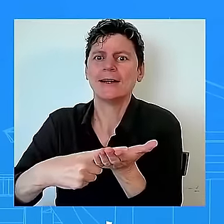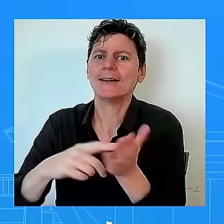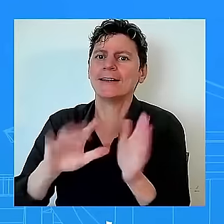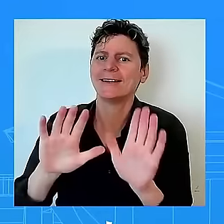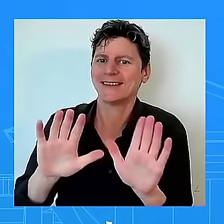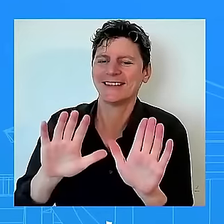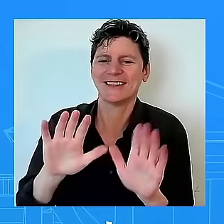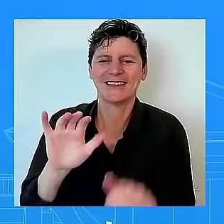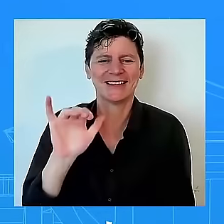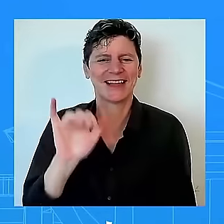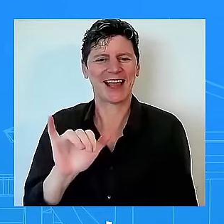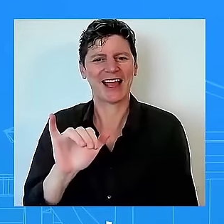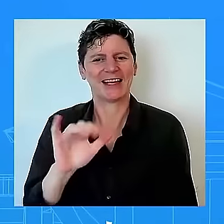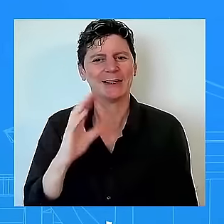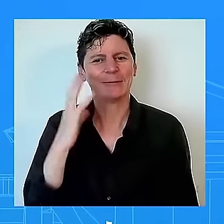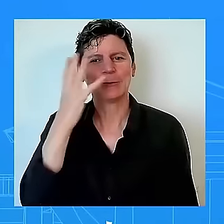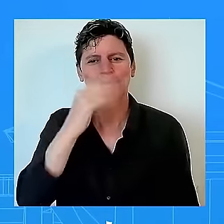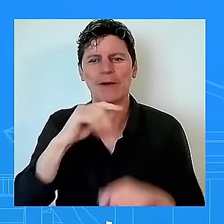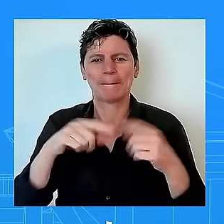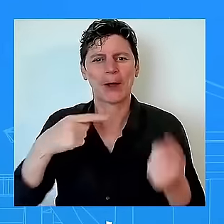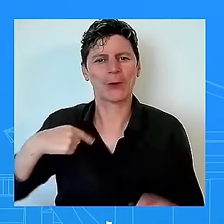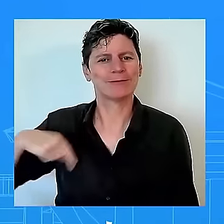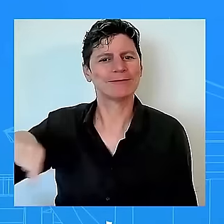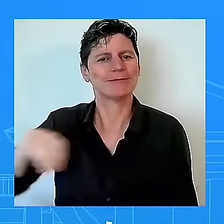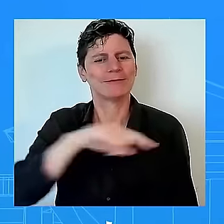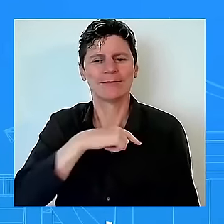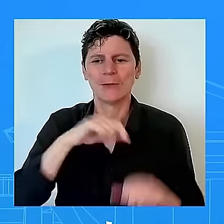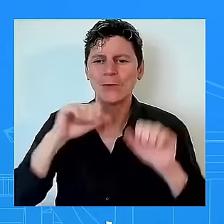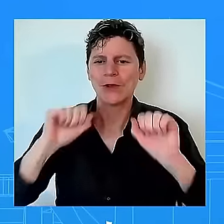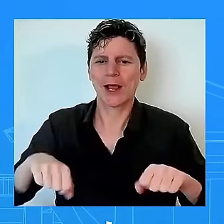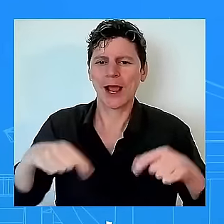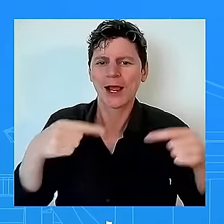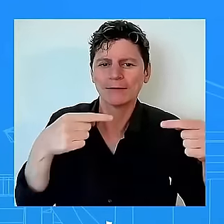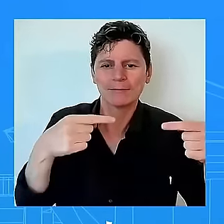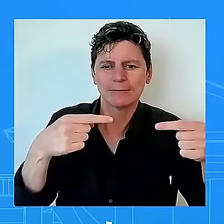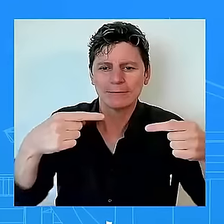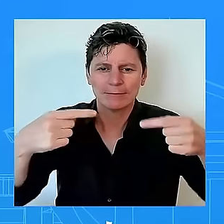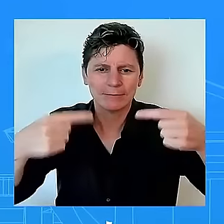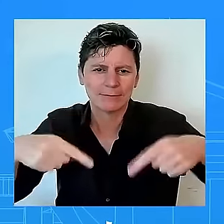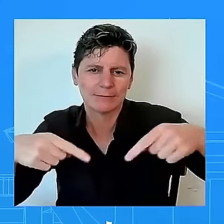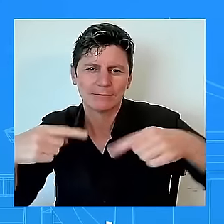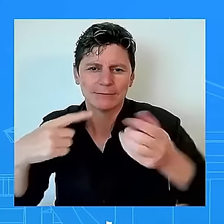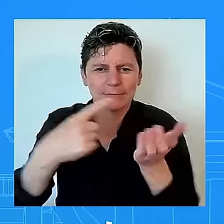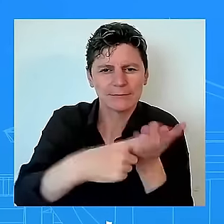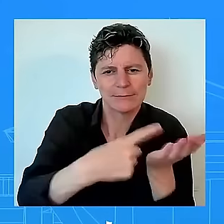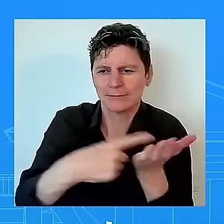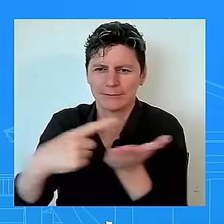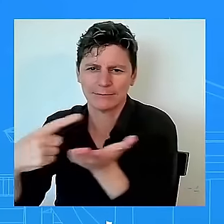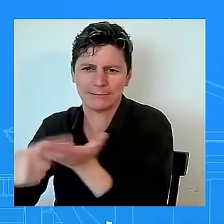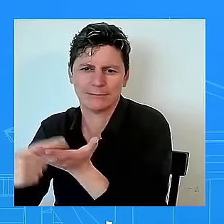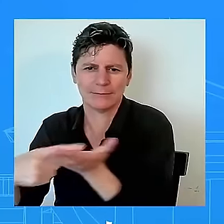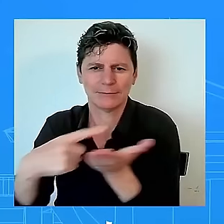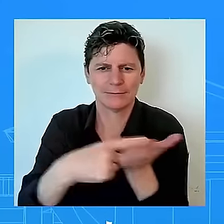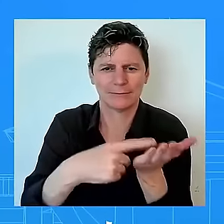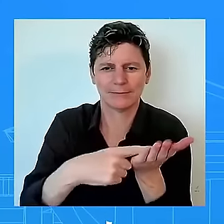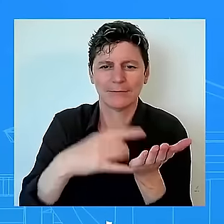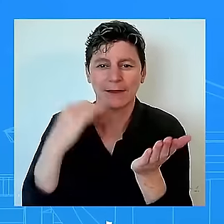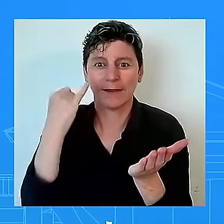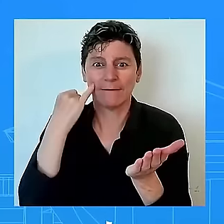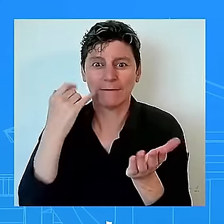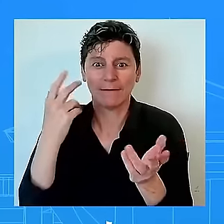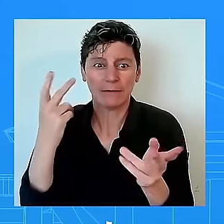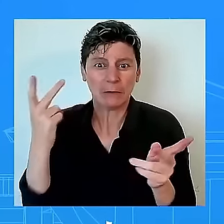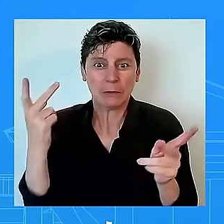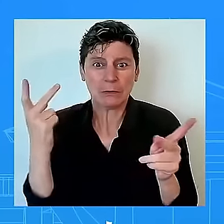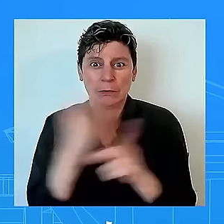but once you talk once there's violent rhetoric we got to condemn that and you know the president's going to encourage all